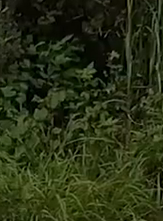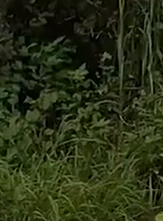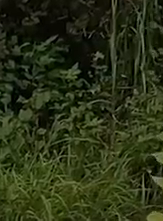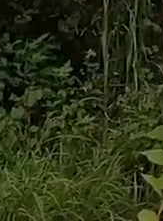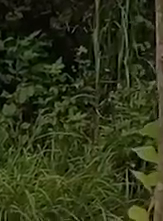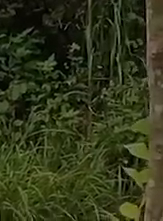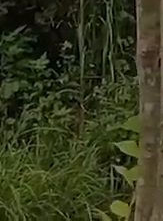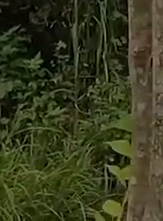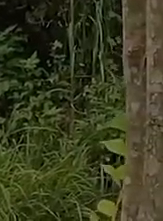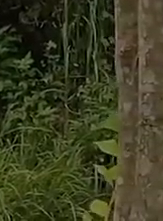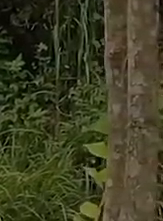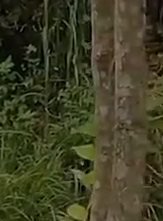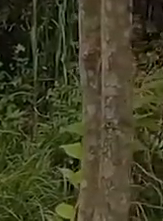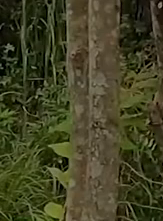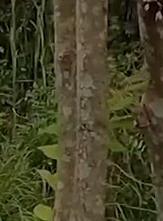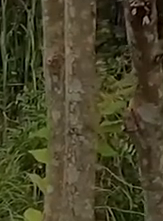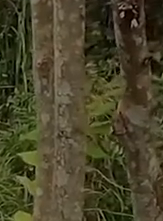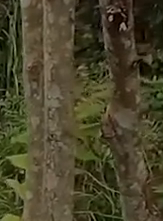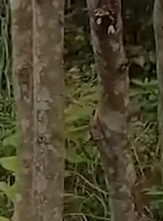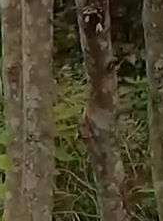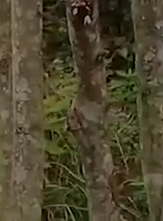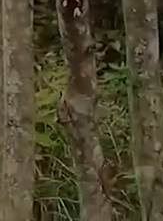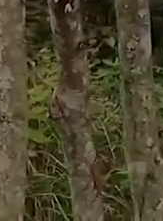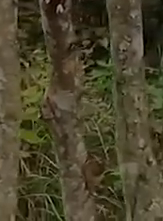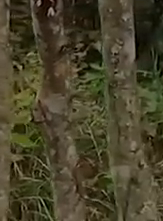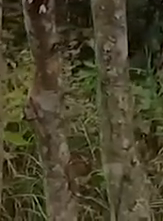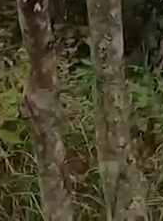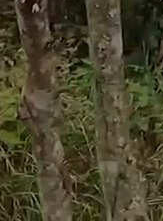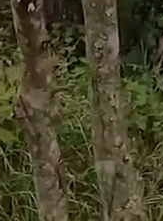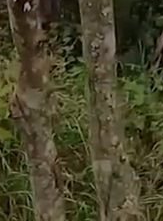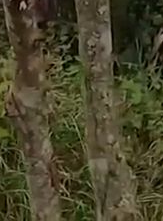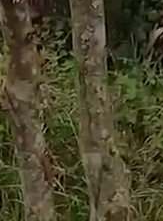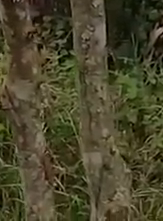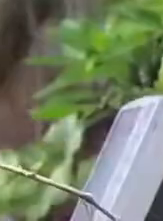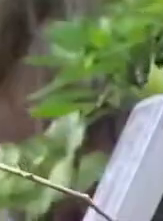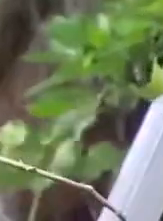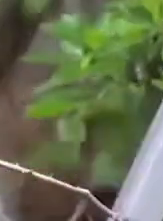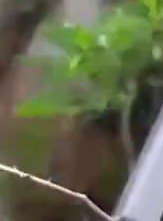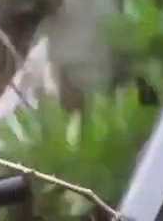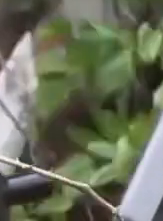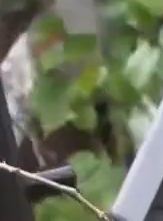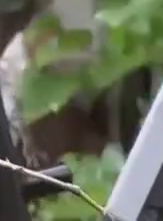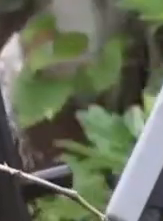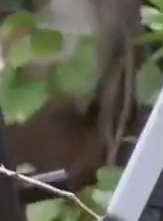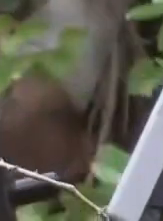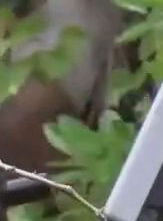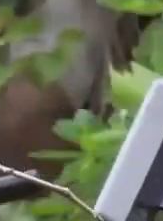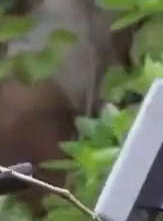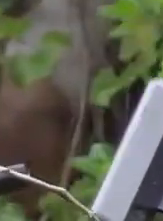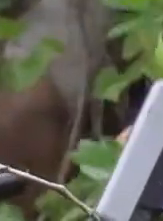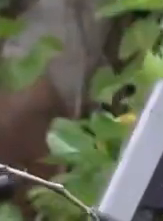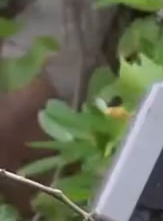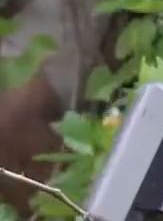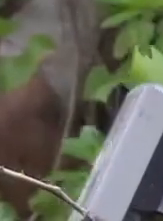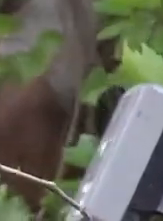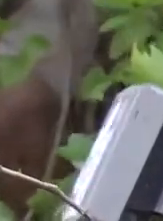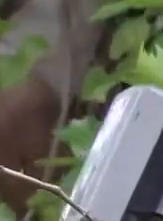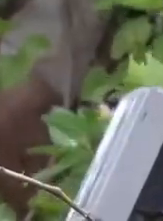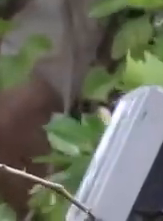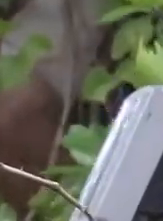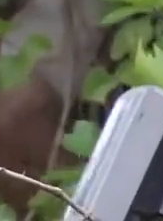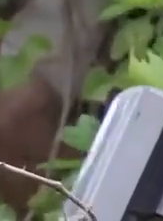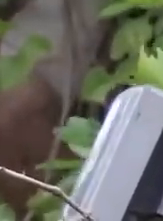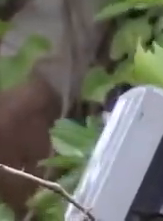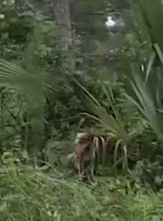On top of that, we have a specialized hazard tree crew that removes dead trees as part of storm prep or wildfire mitigation,